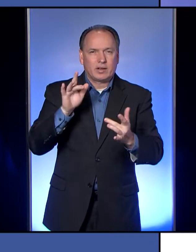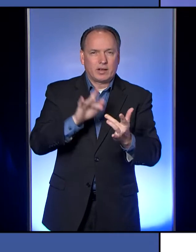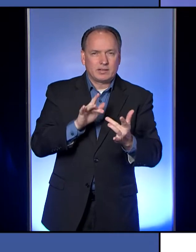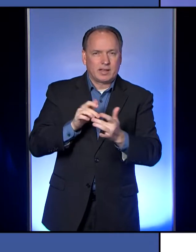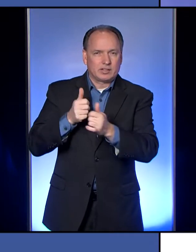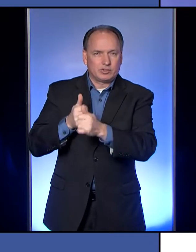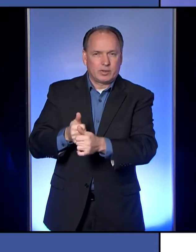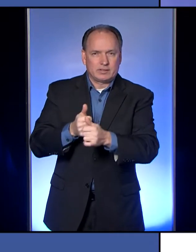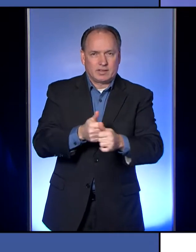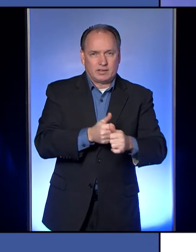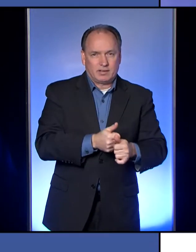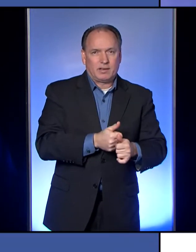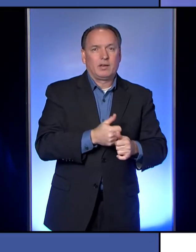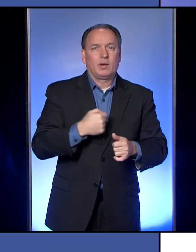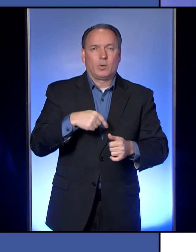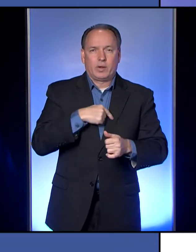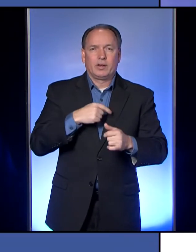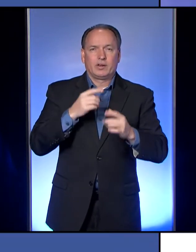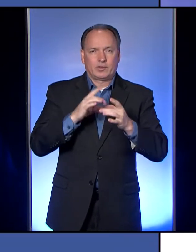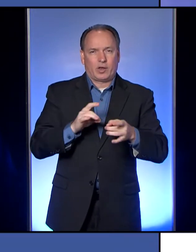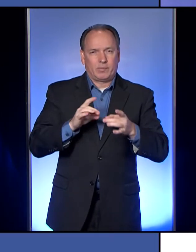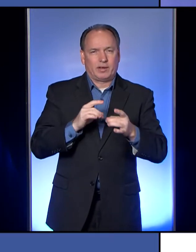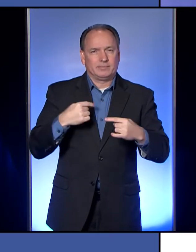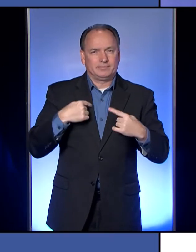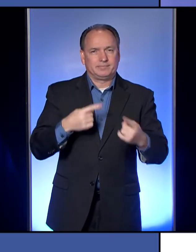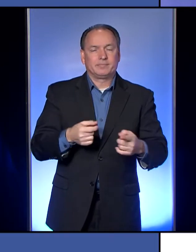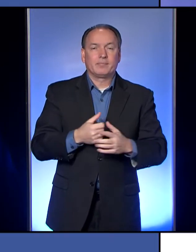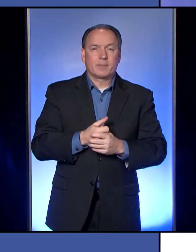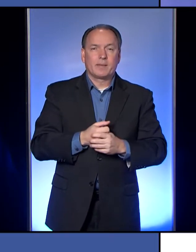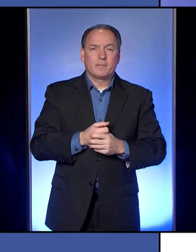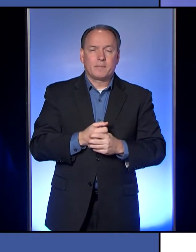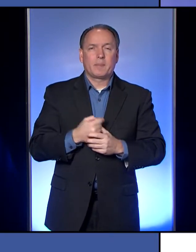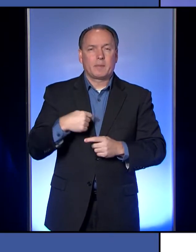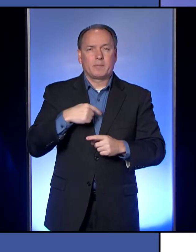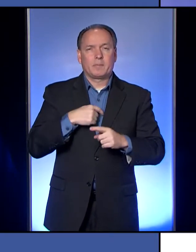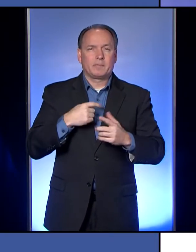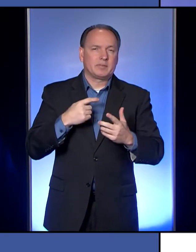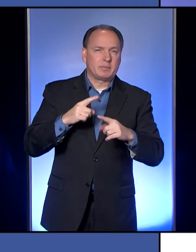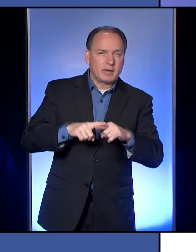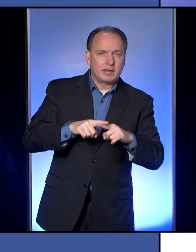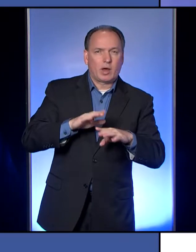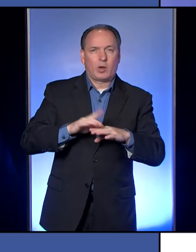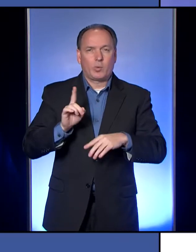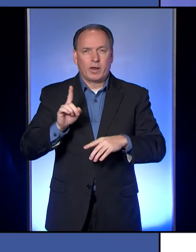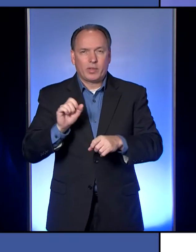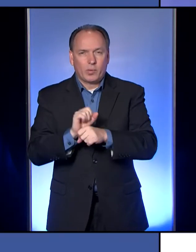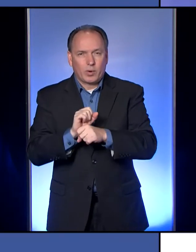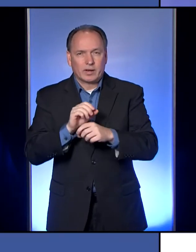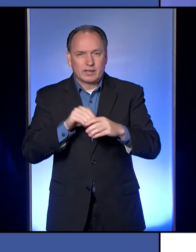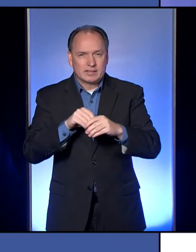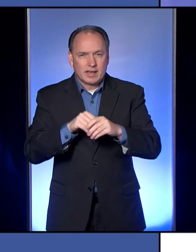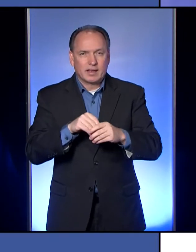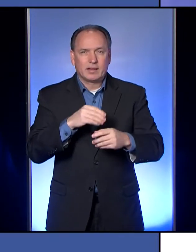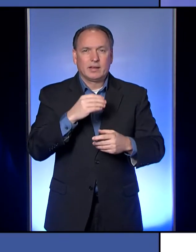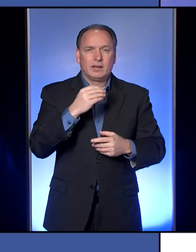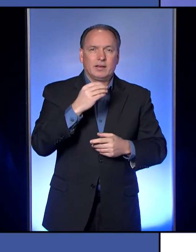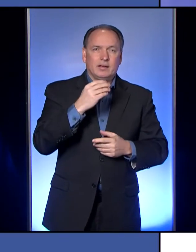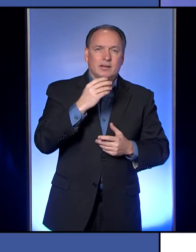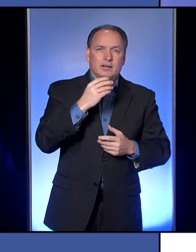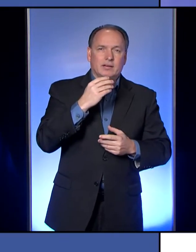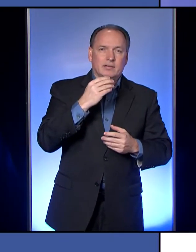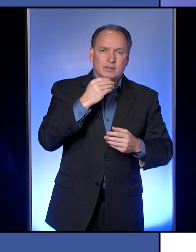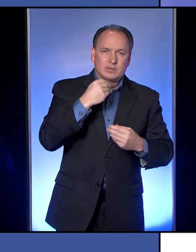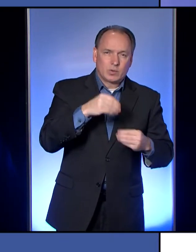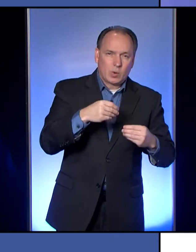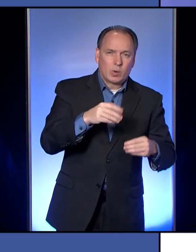tracing that we are talking about. And, um, it would depend on where our person worked within that store, um, what